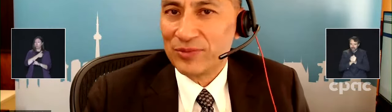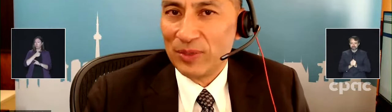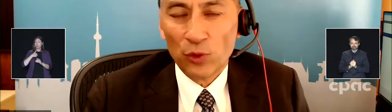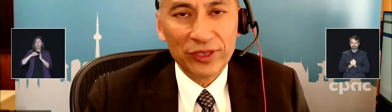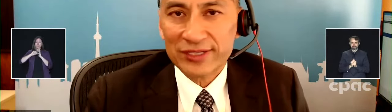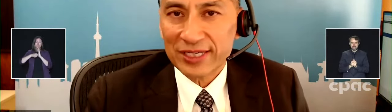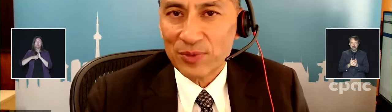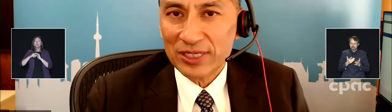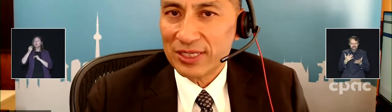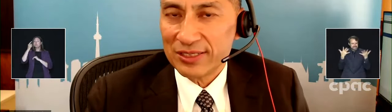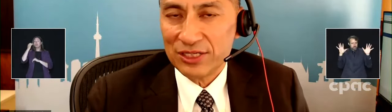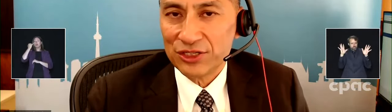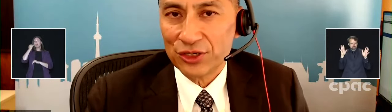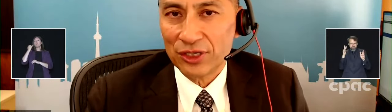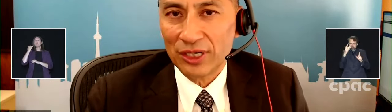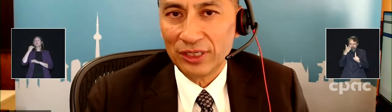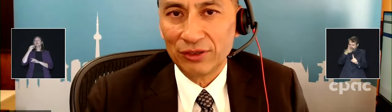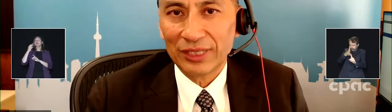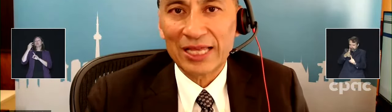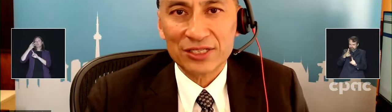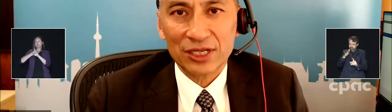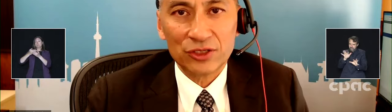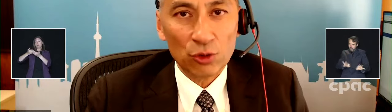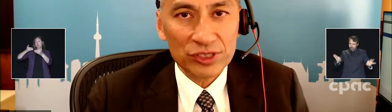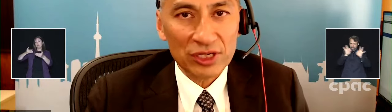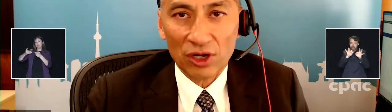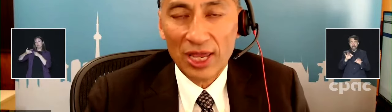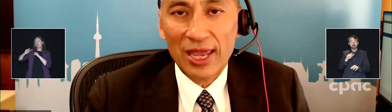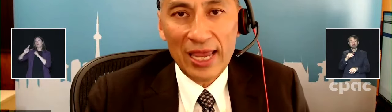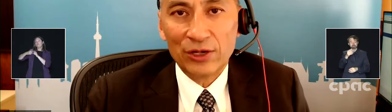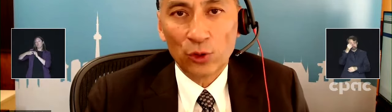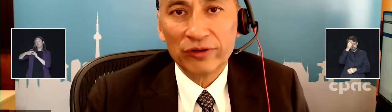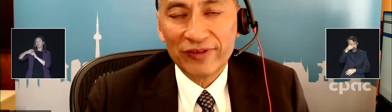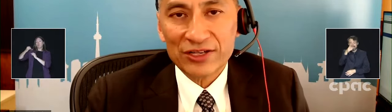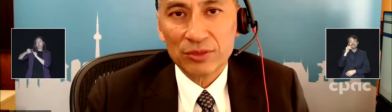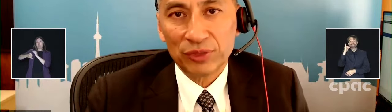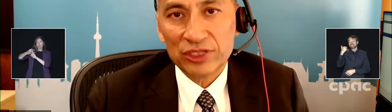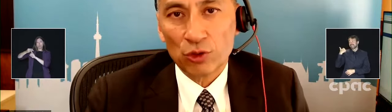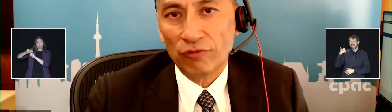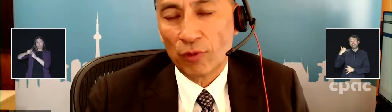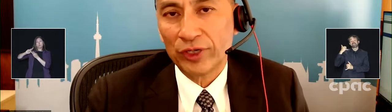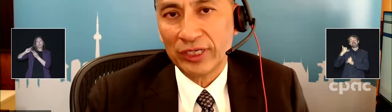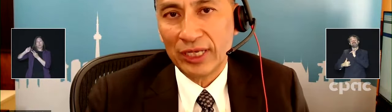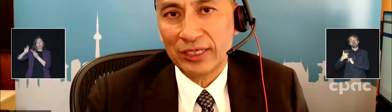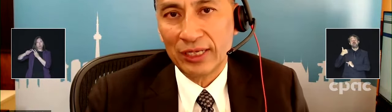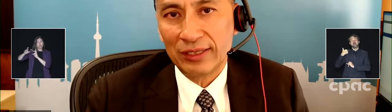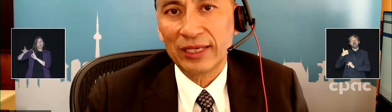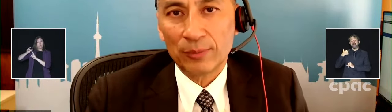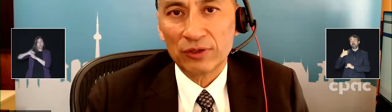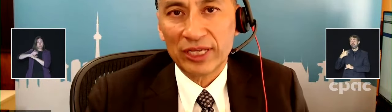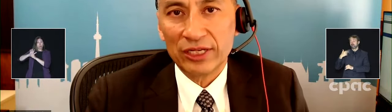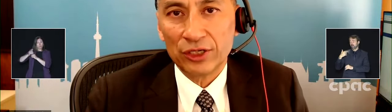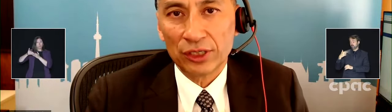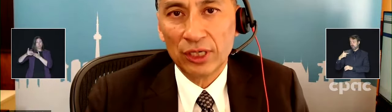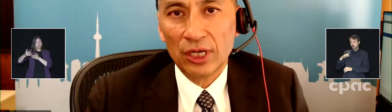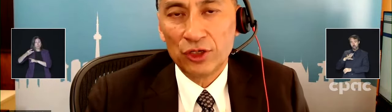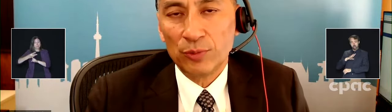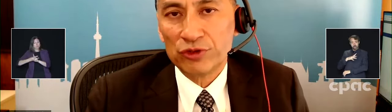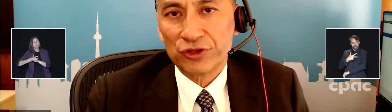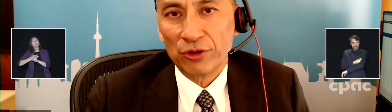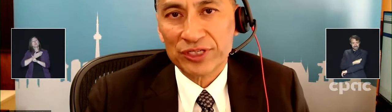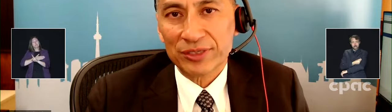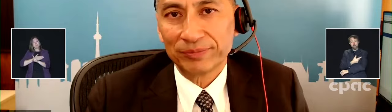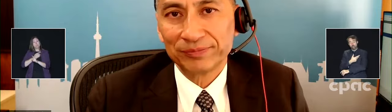if it's been more than six months since your last dose and or infection, please go forward and think about getting your